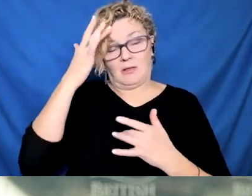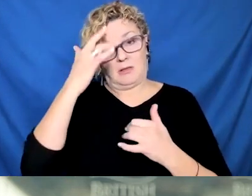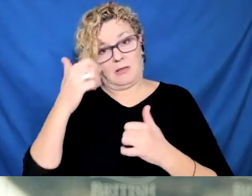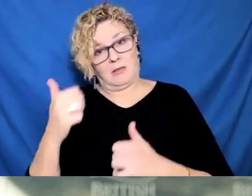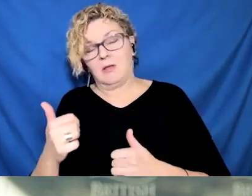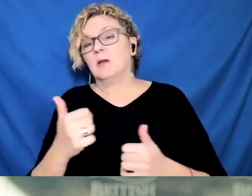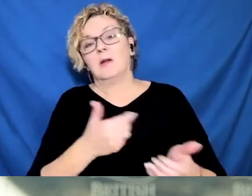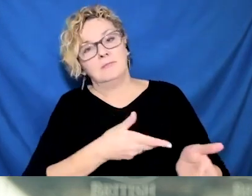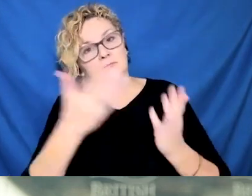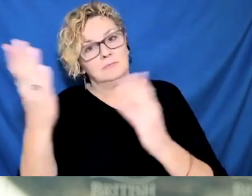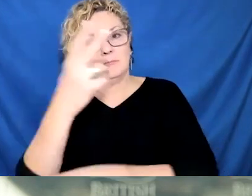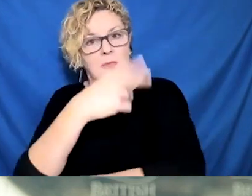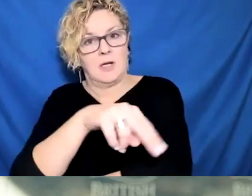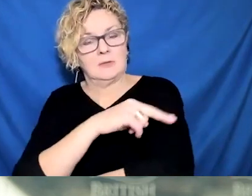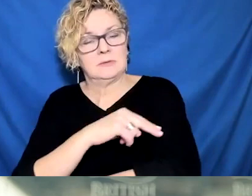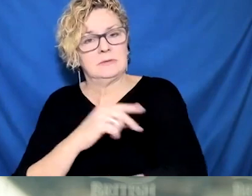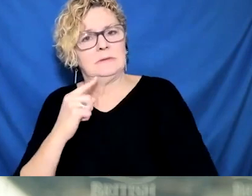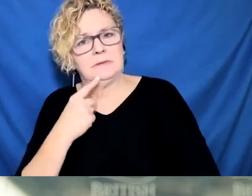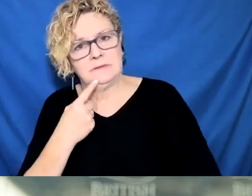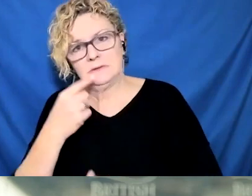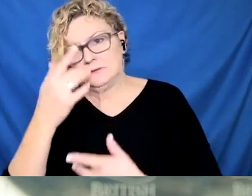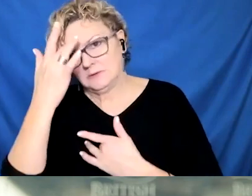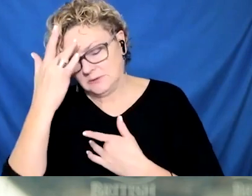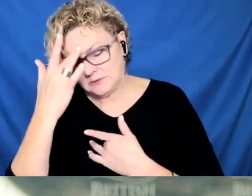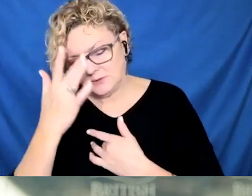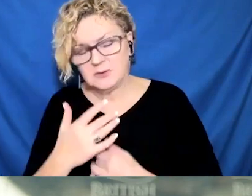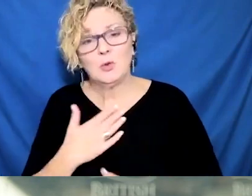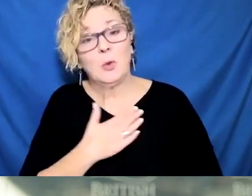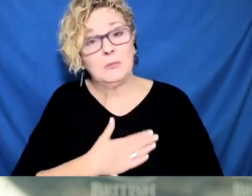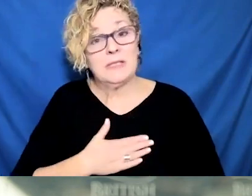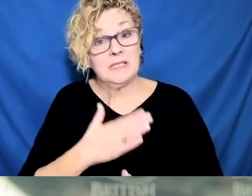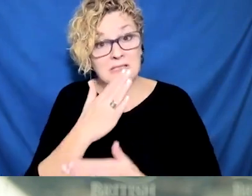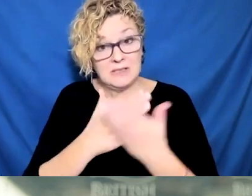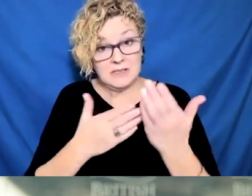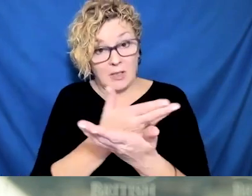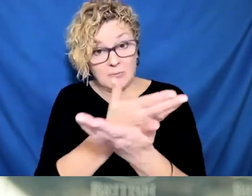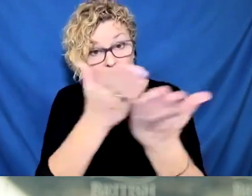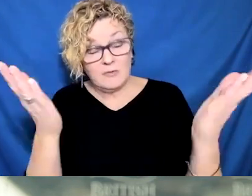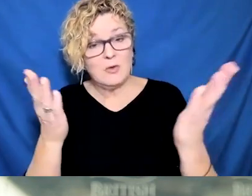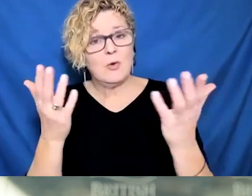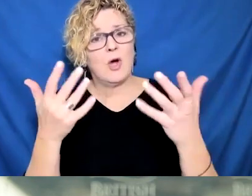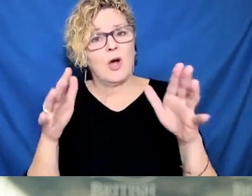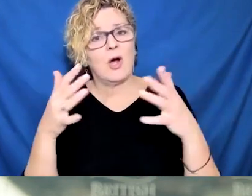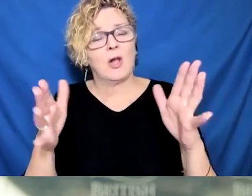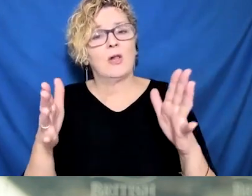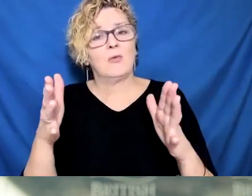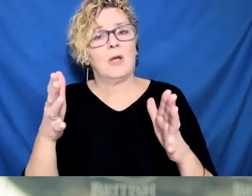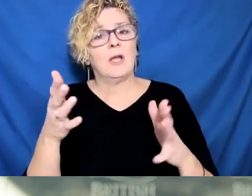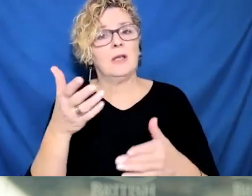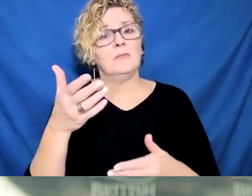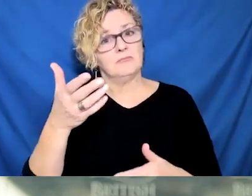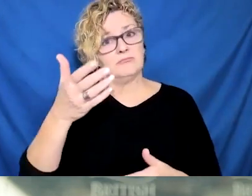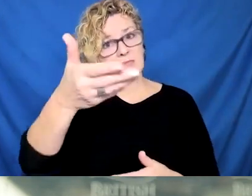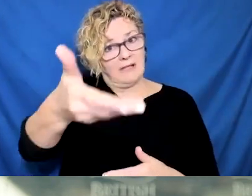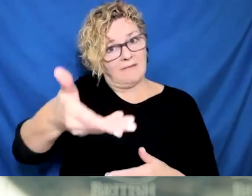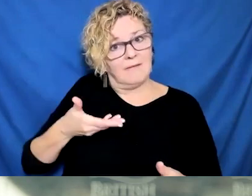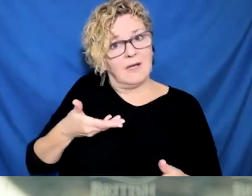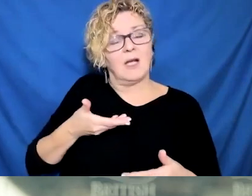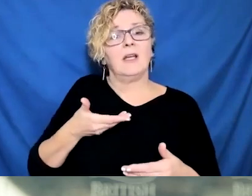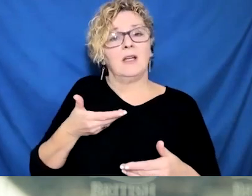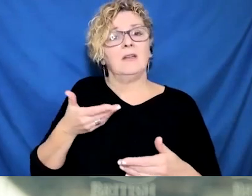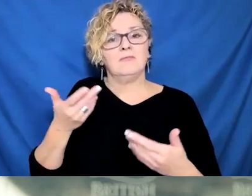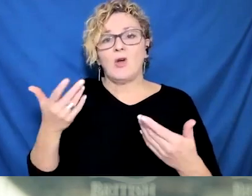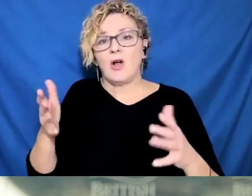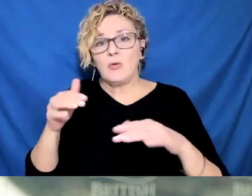since Monday, January 17th. That leaves a current inventory of 2 million and 98,000 tests, including the million we just